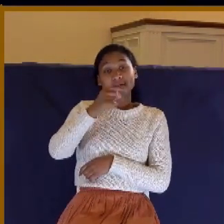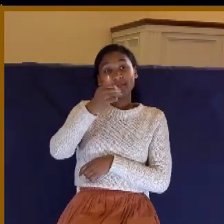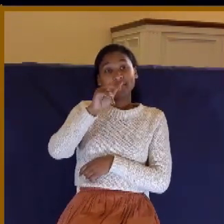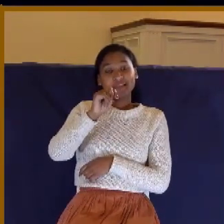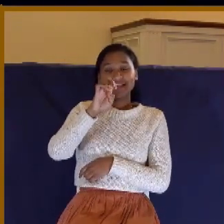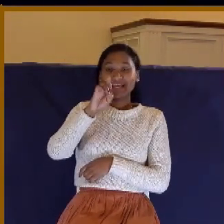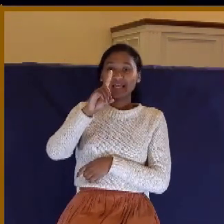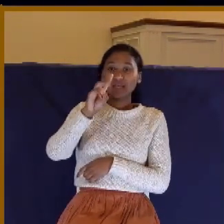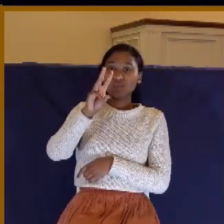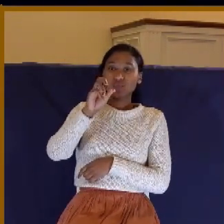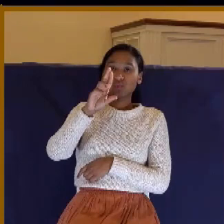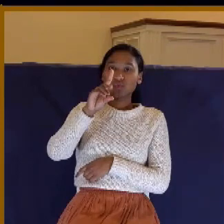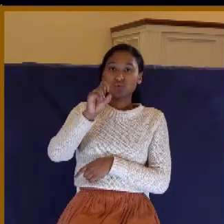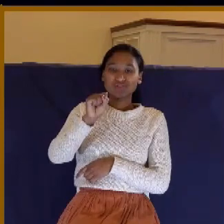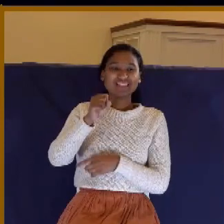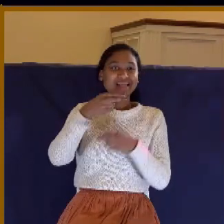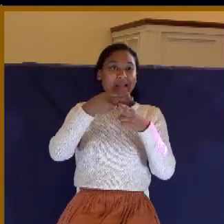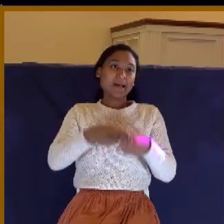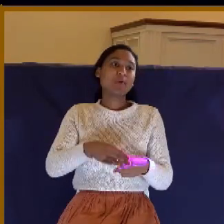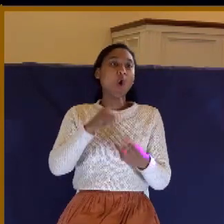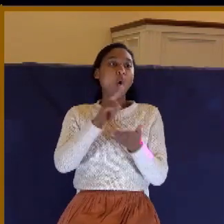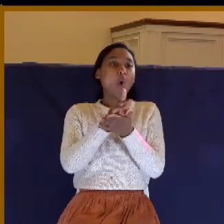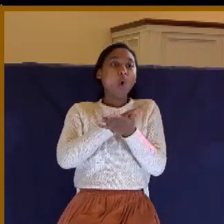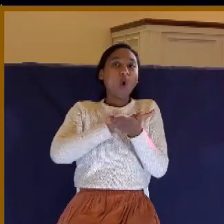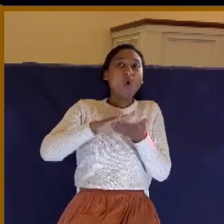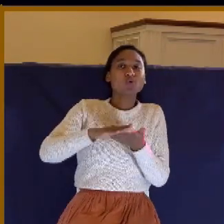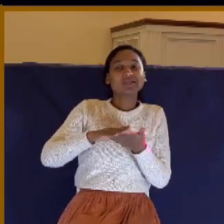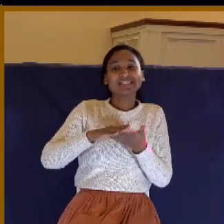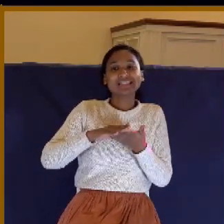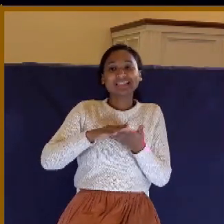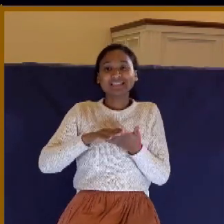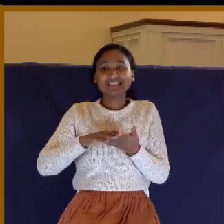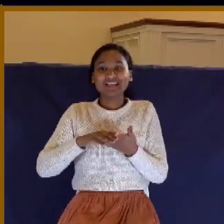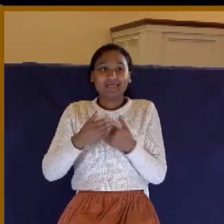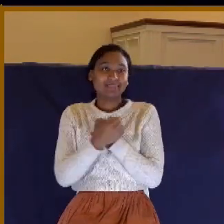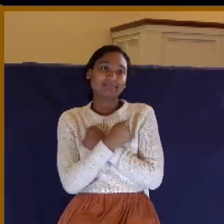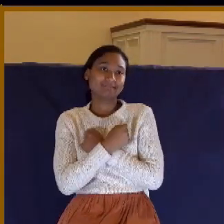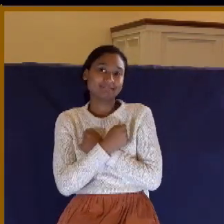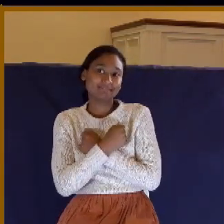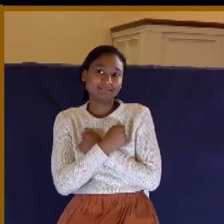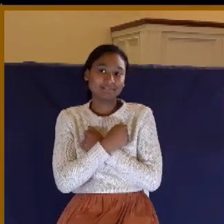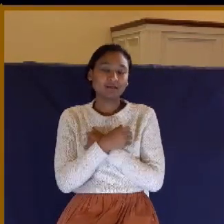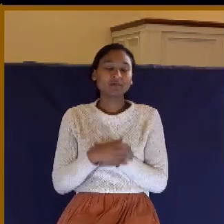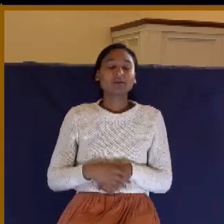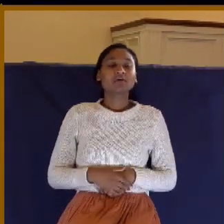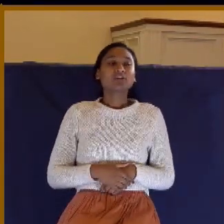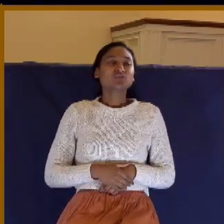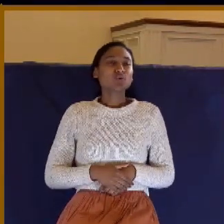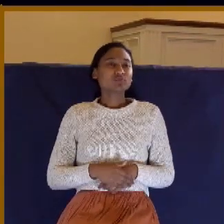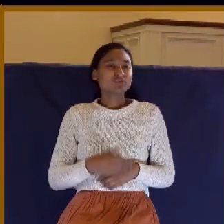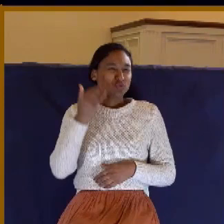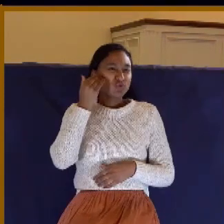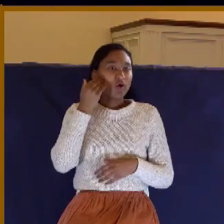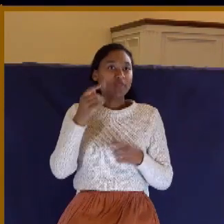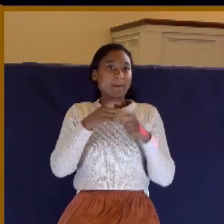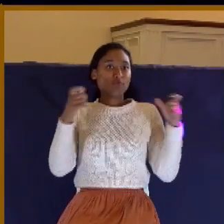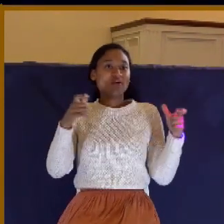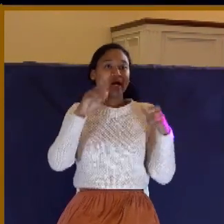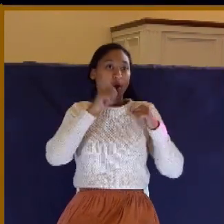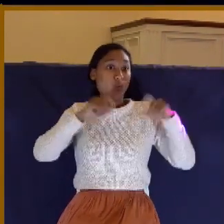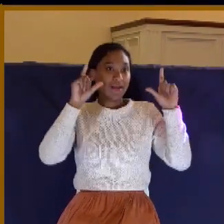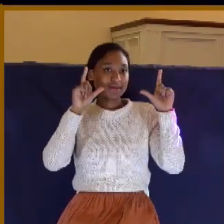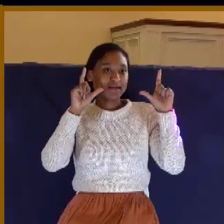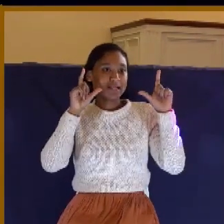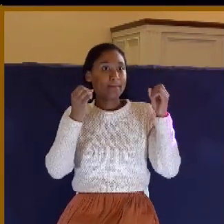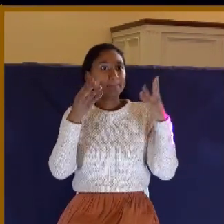I'm sure you've read about the great revival that swept through America back in the 1700s. It's called the Great Awakening. And during that time, many people